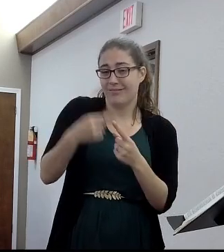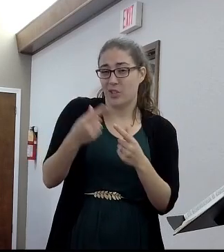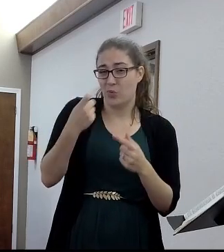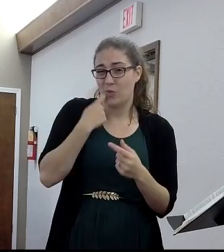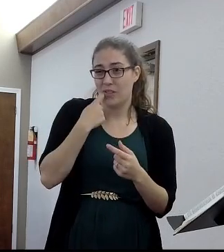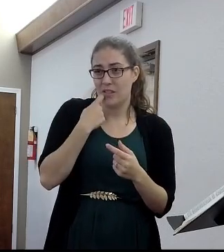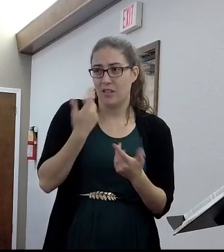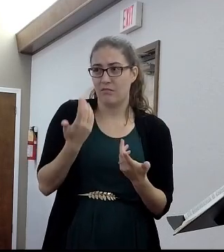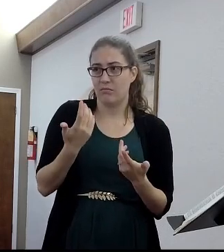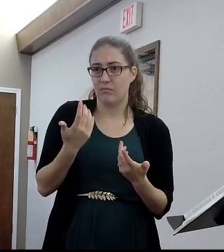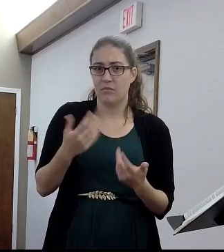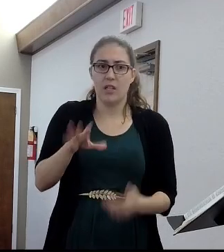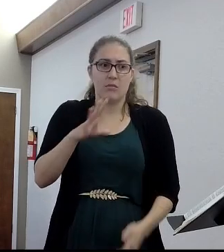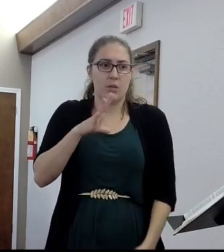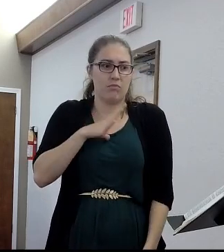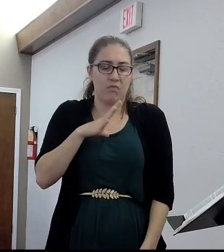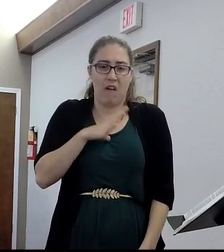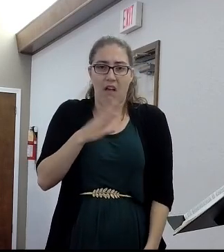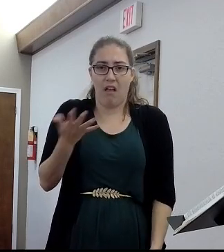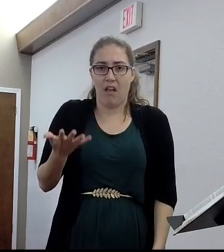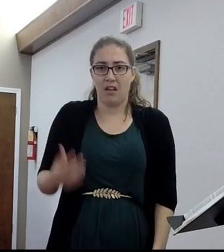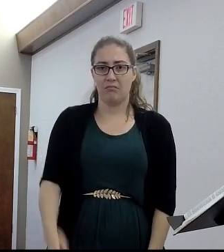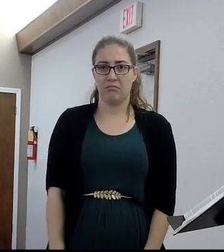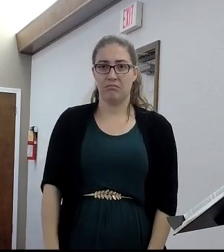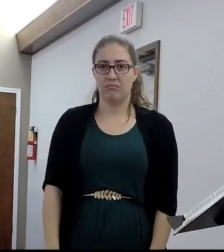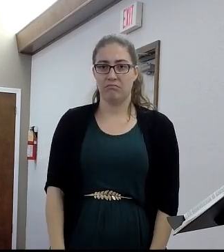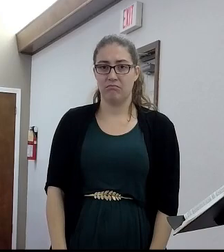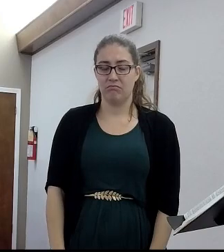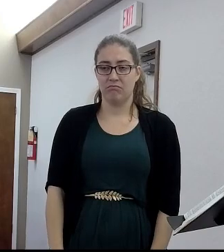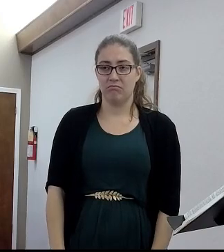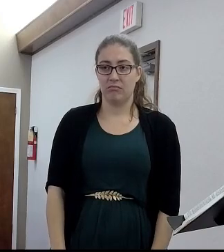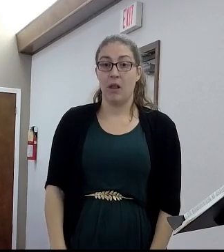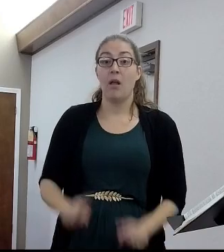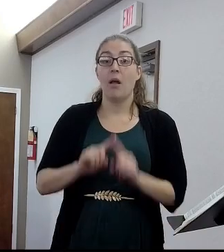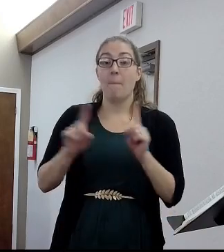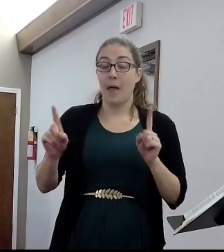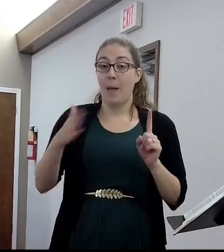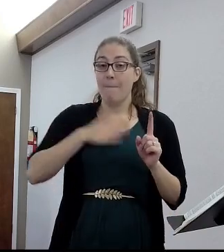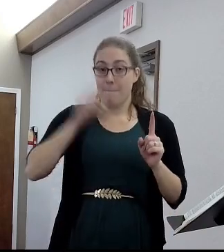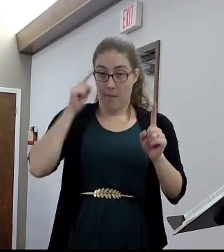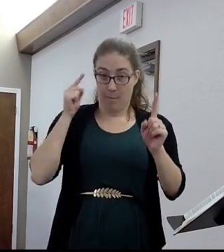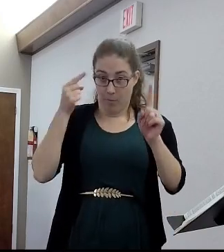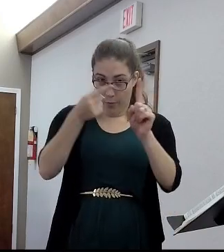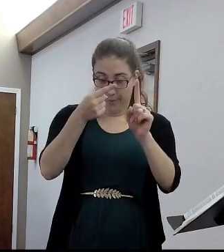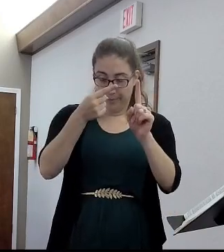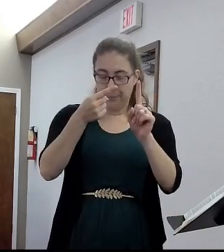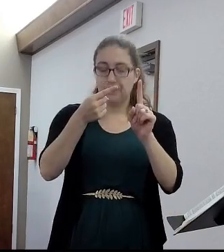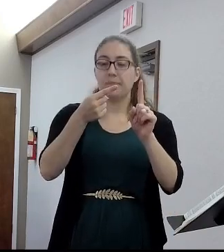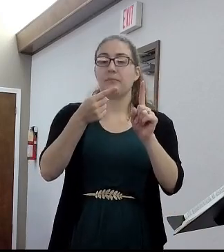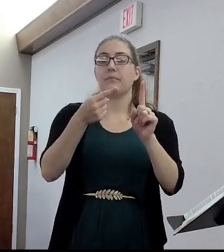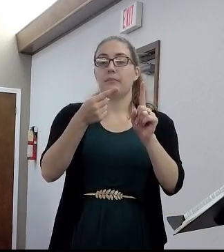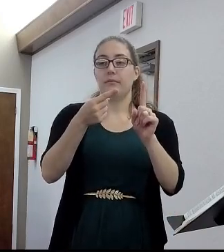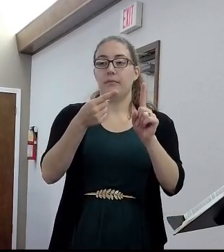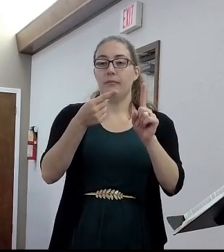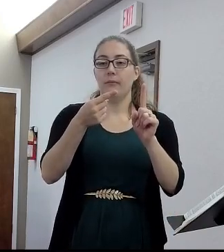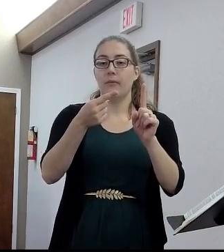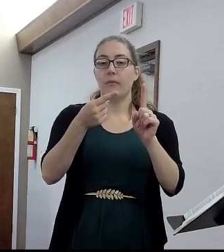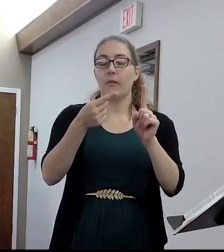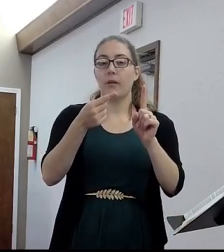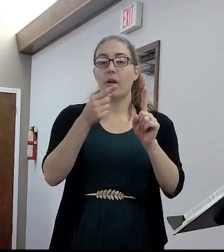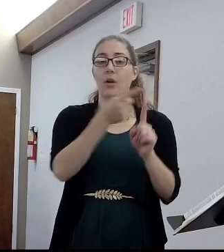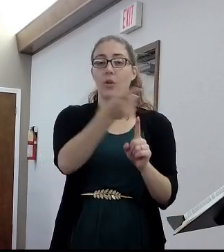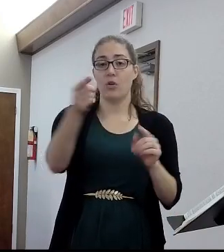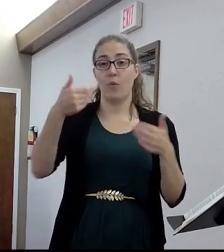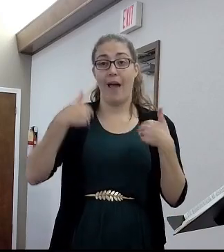Everything's kind of just been okay until recently. My point is this, is that when you have, when you have